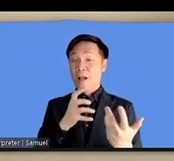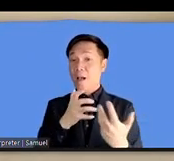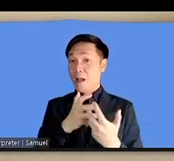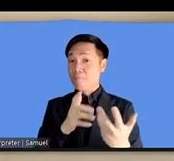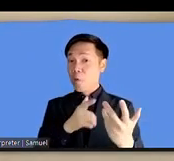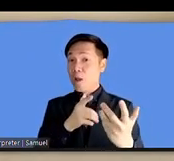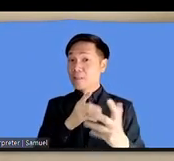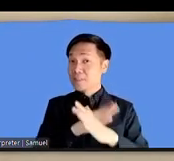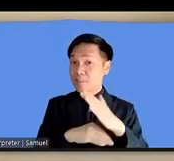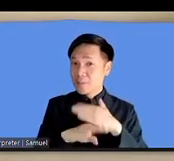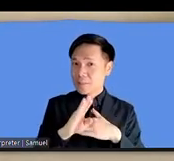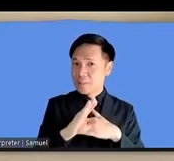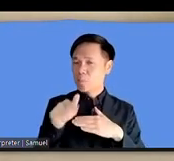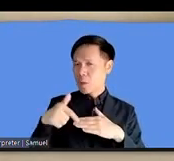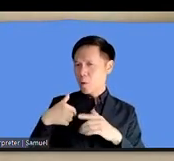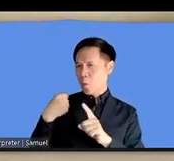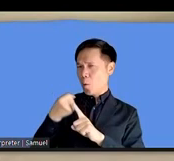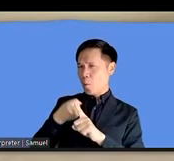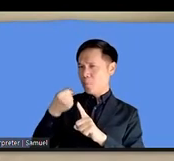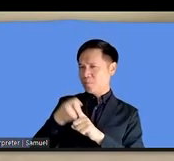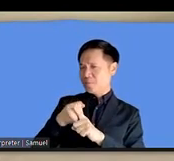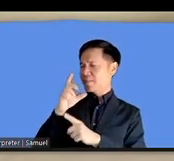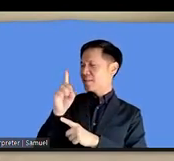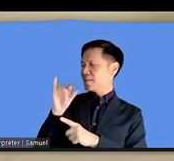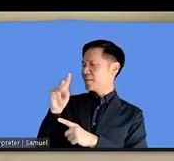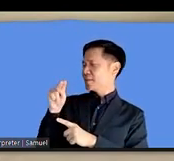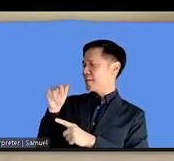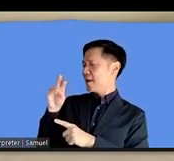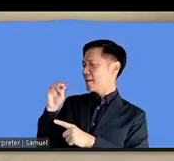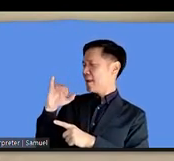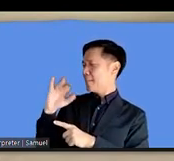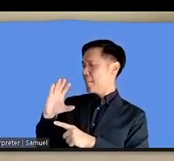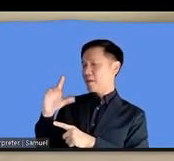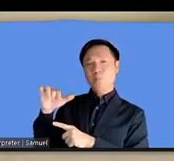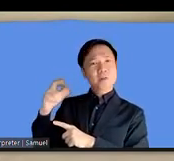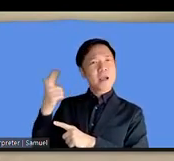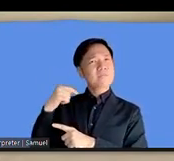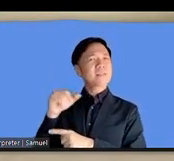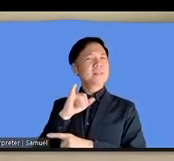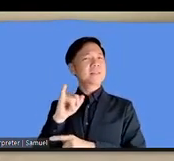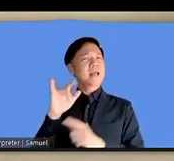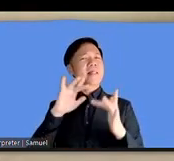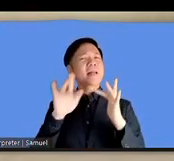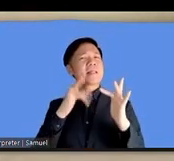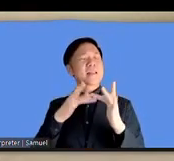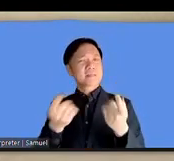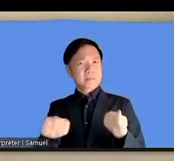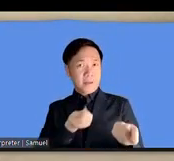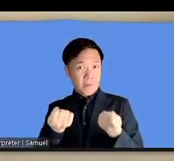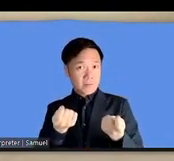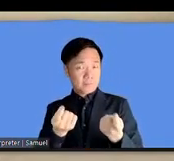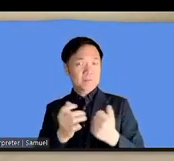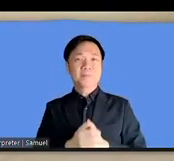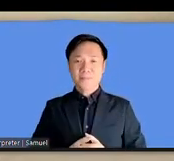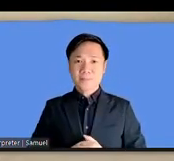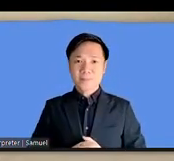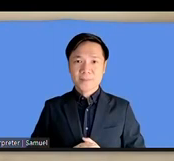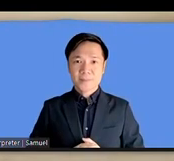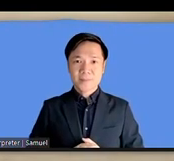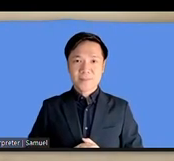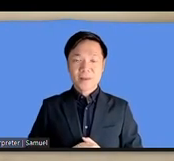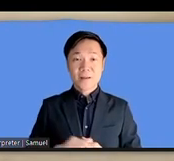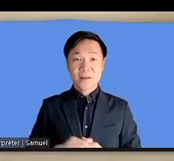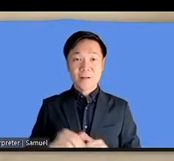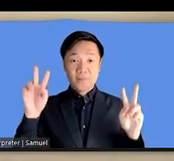accessibility of internet governance forums it's visibility of